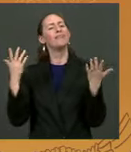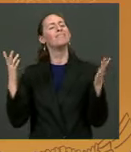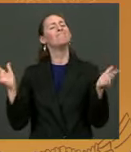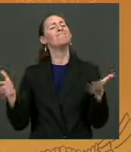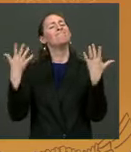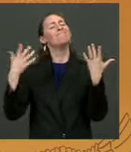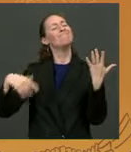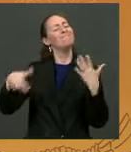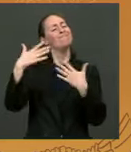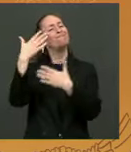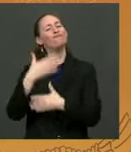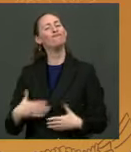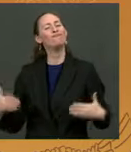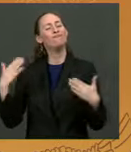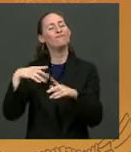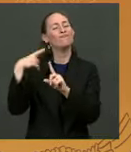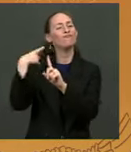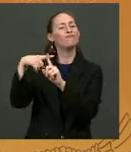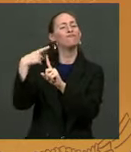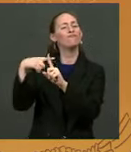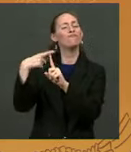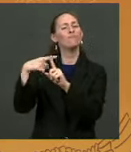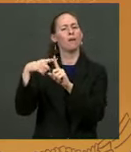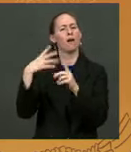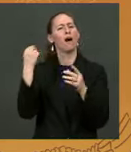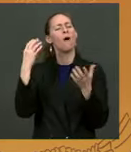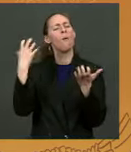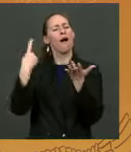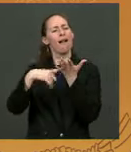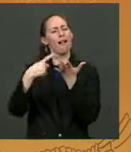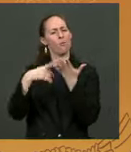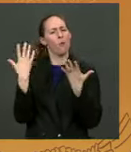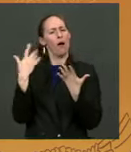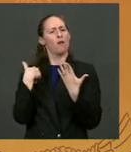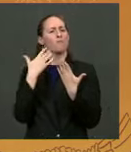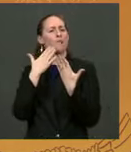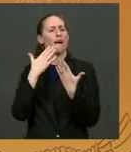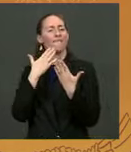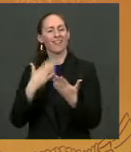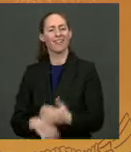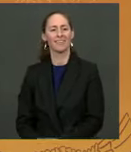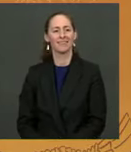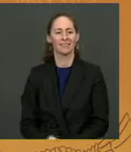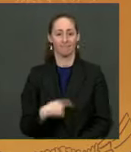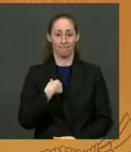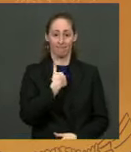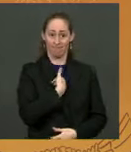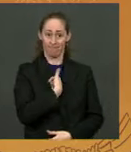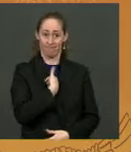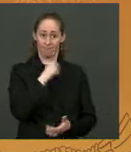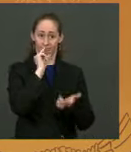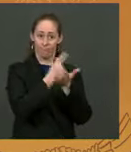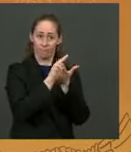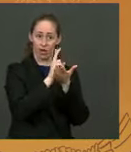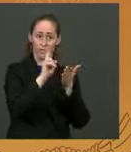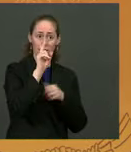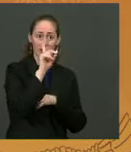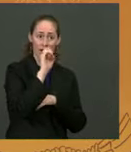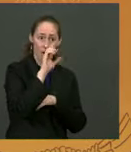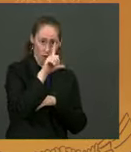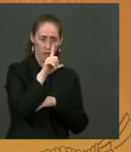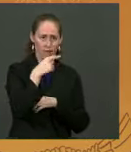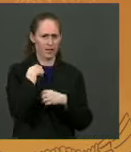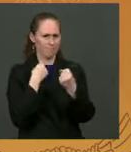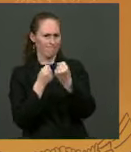The be grateful. You know, as a University of Delaware man, I'm partial to Blue Hens. Today, we're going to talk